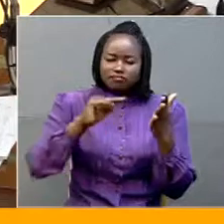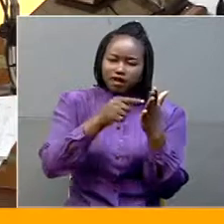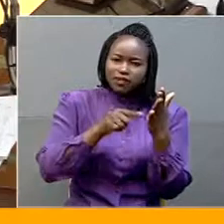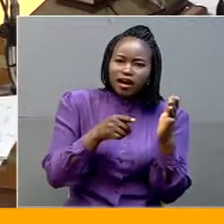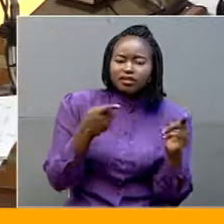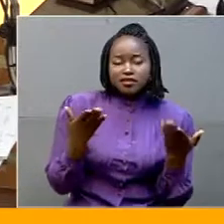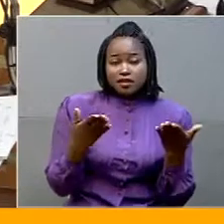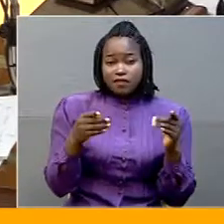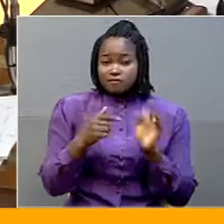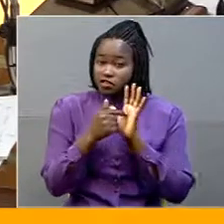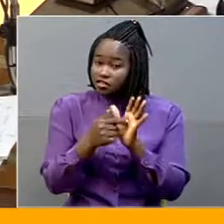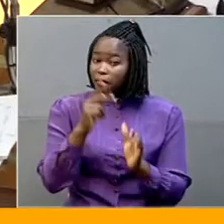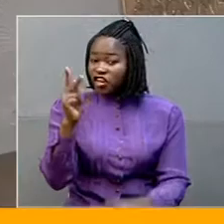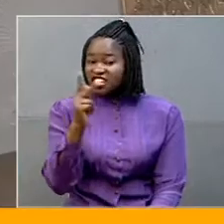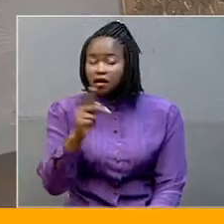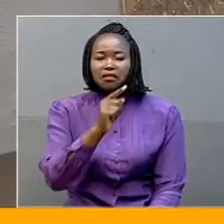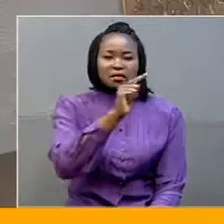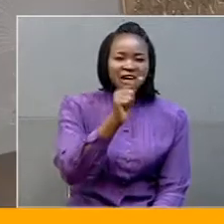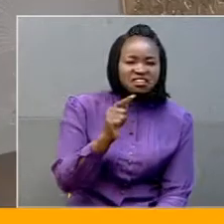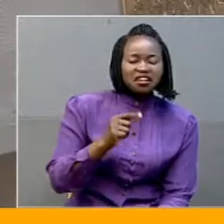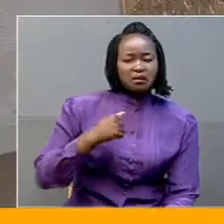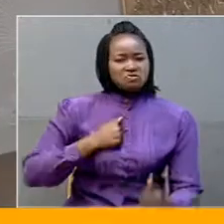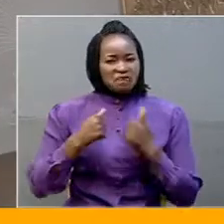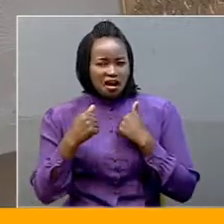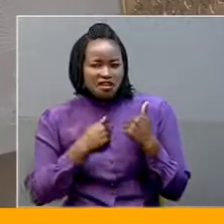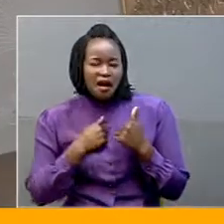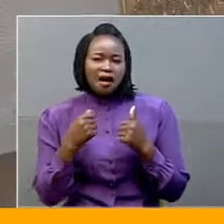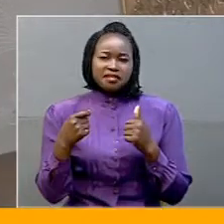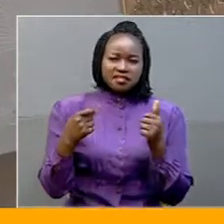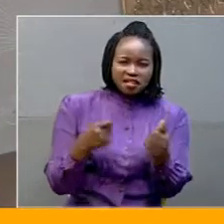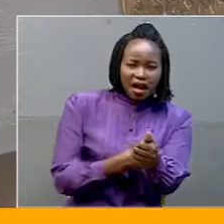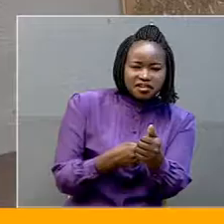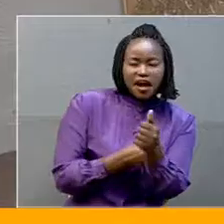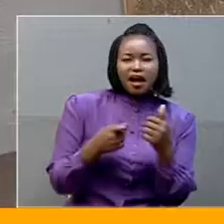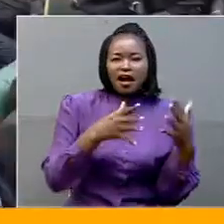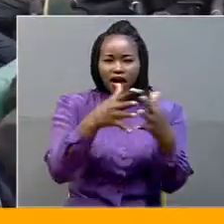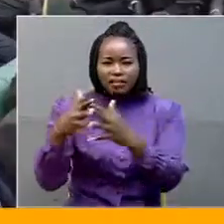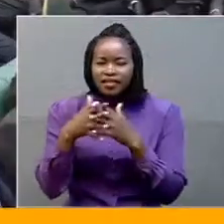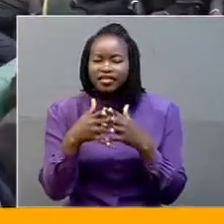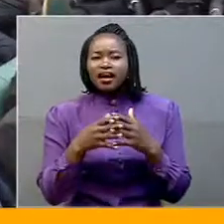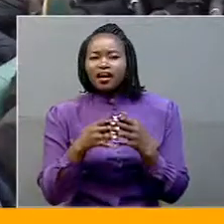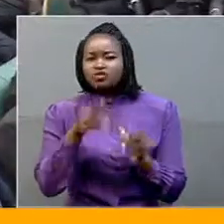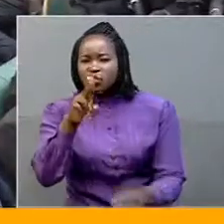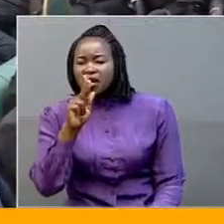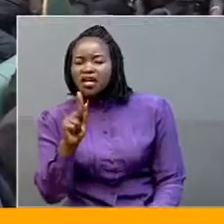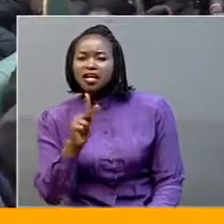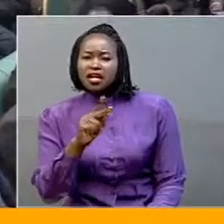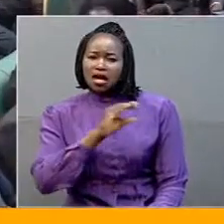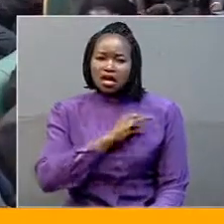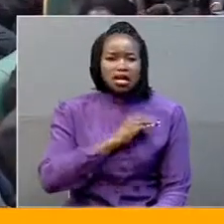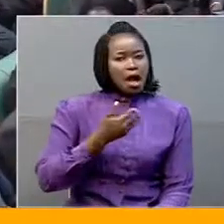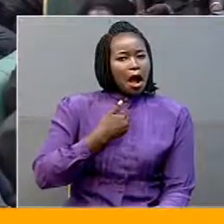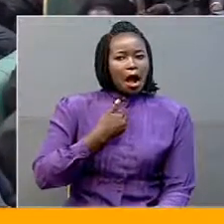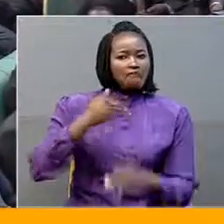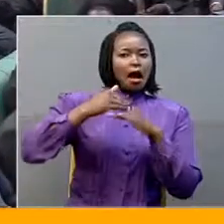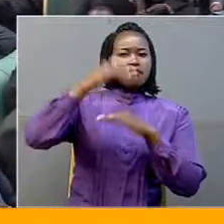cites countries such as Kenya, Tanzania, Rwanda, Ghana, U.S., U.K., and Canada, among others, that do not have upper age limit.